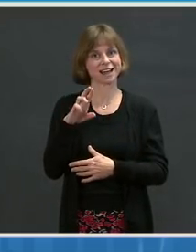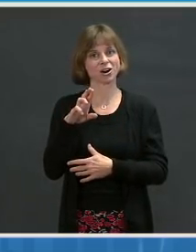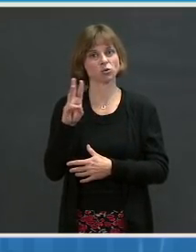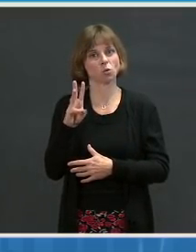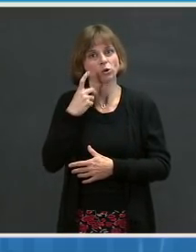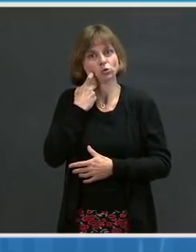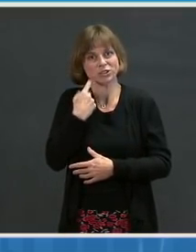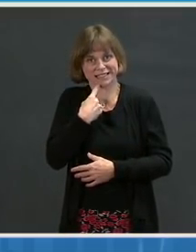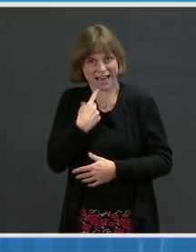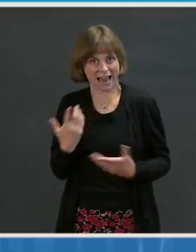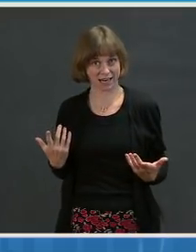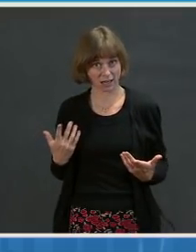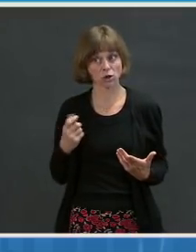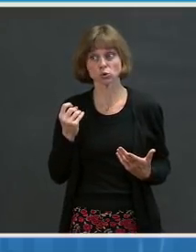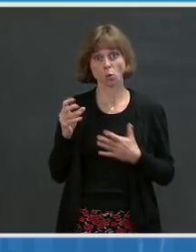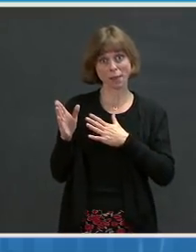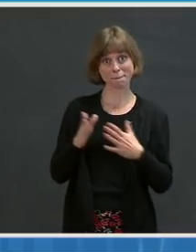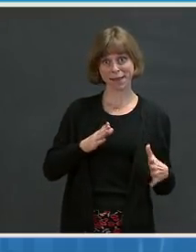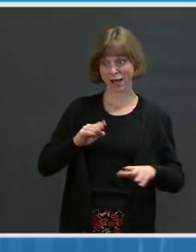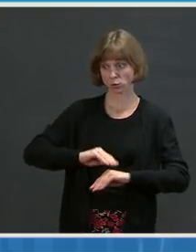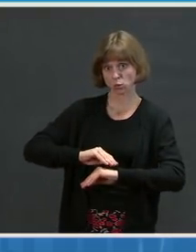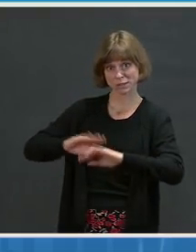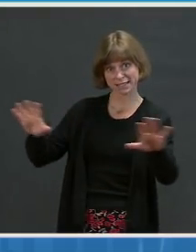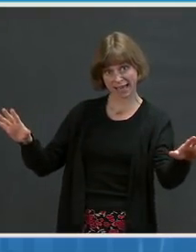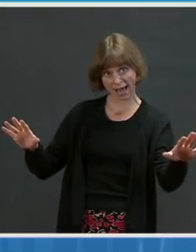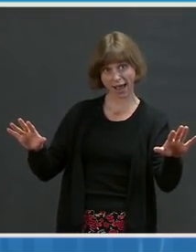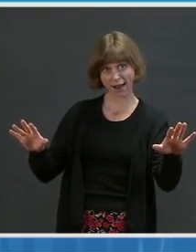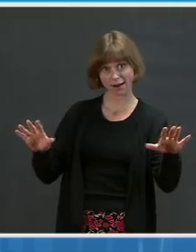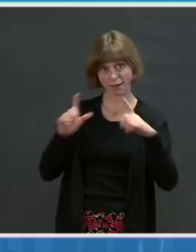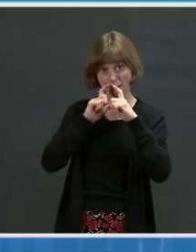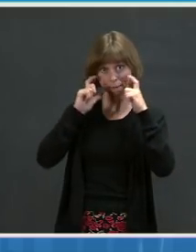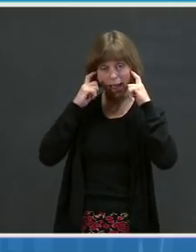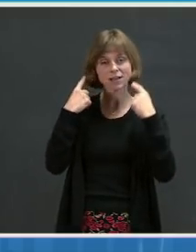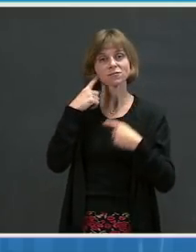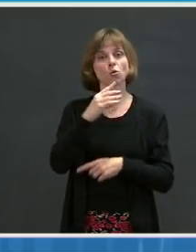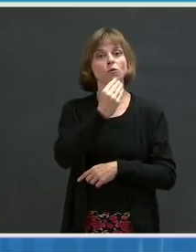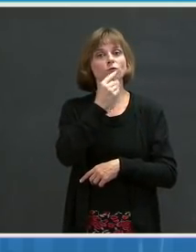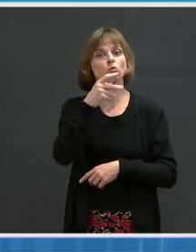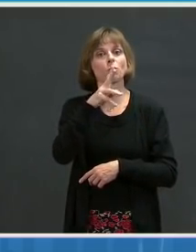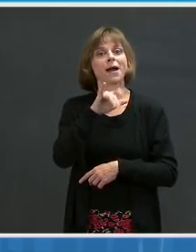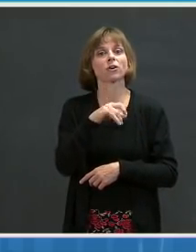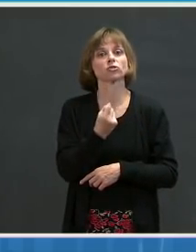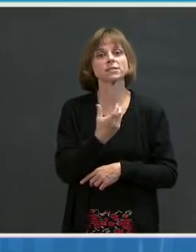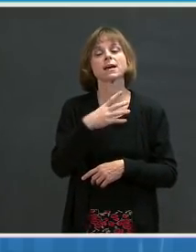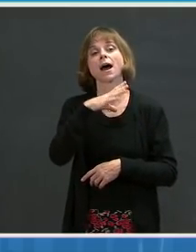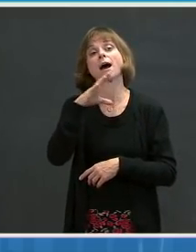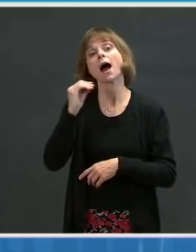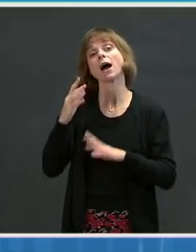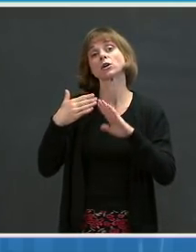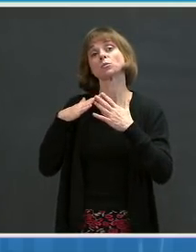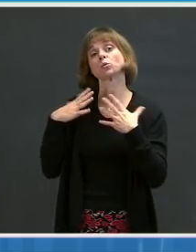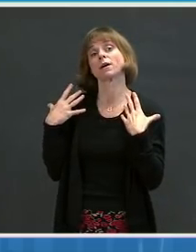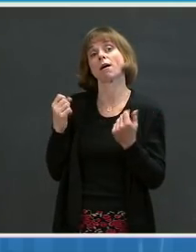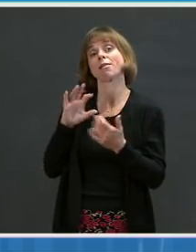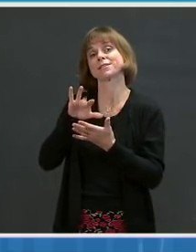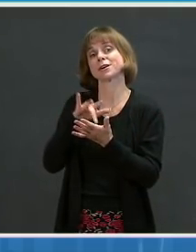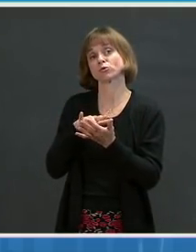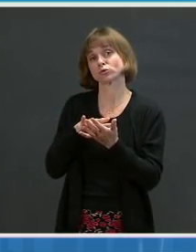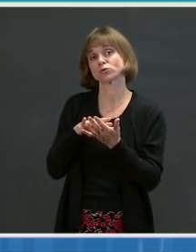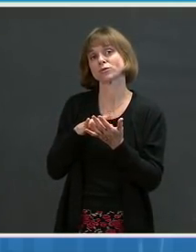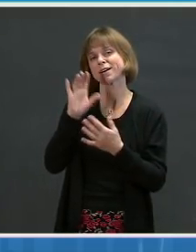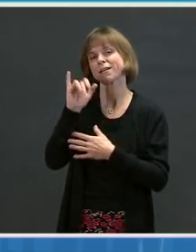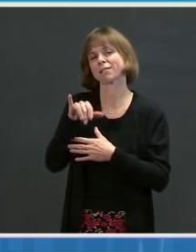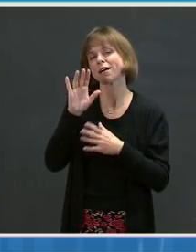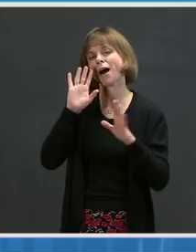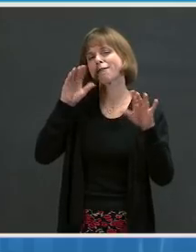masks to community health centers and to food pantries is an effort that focuses on people